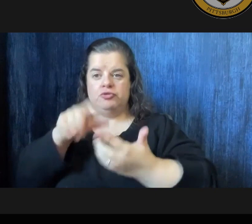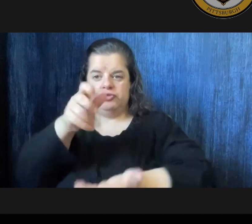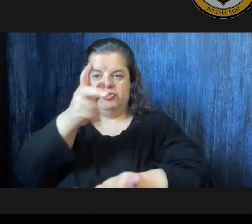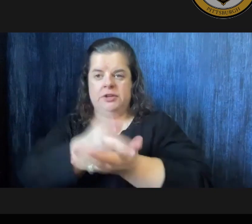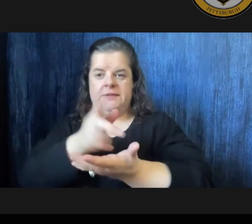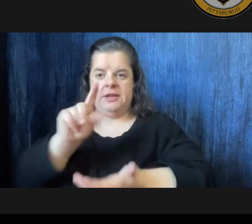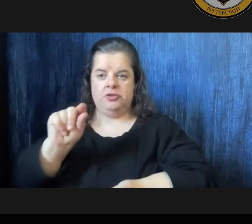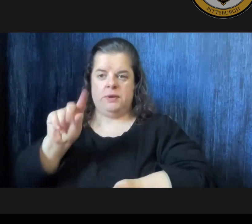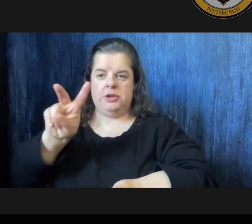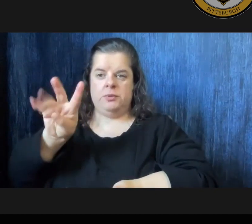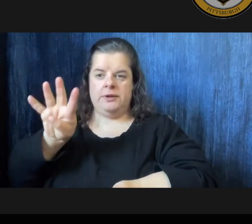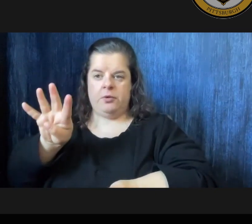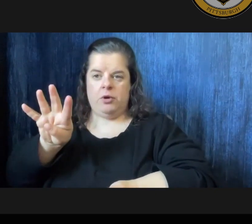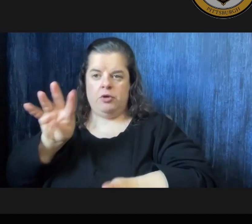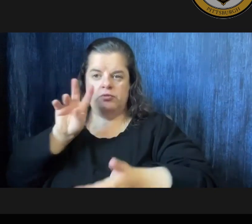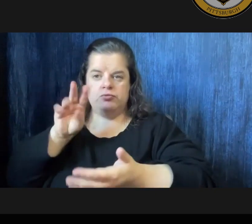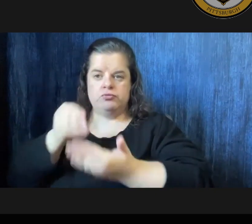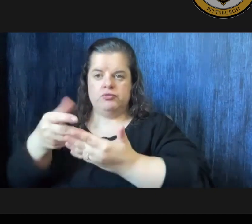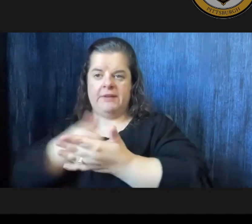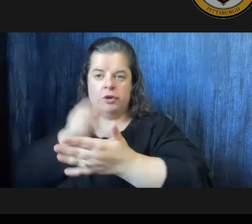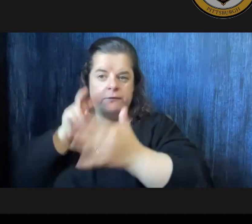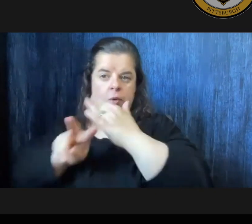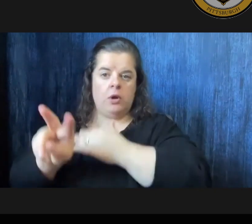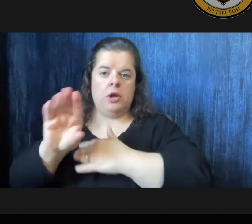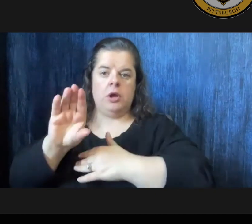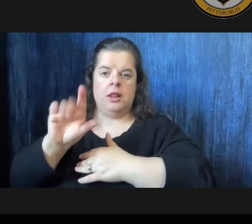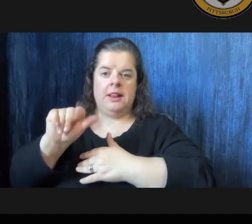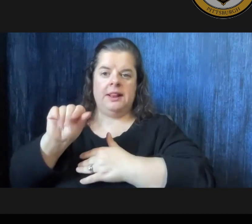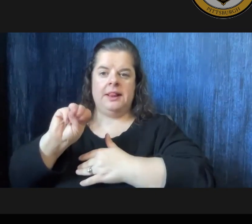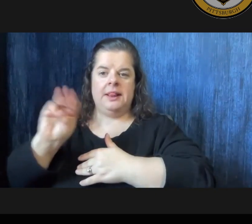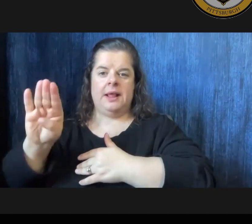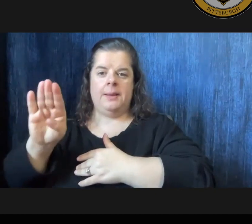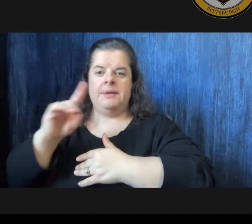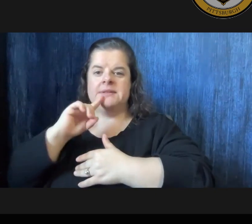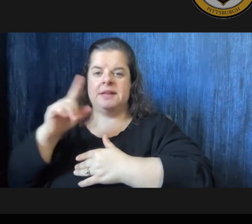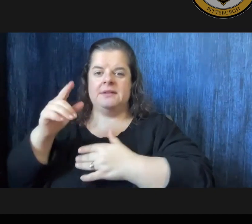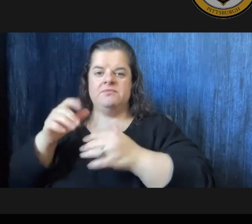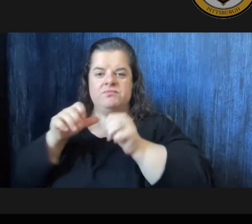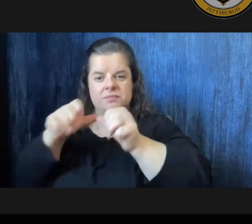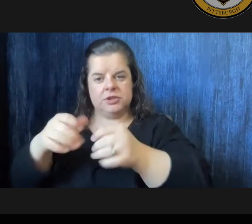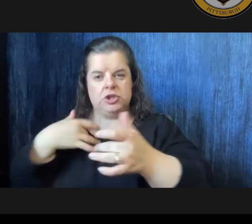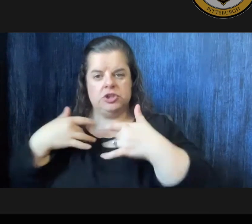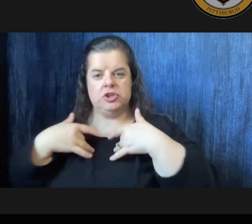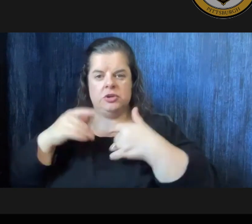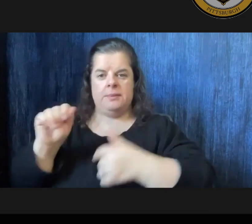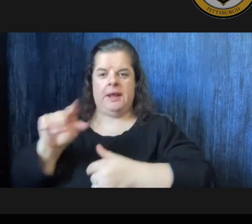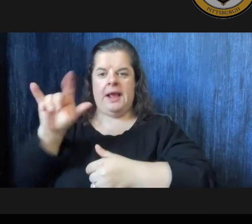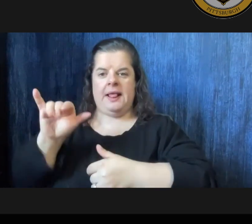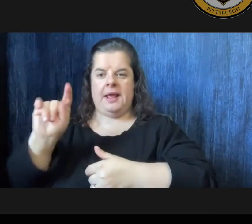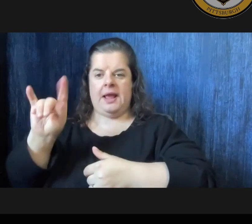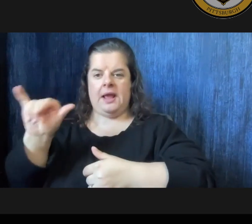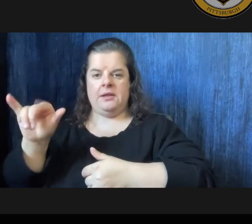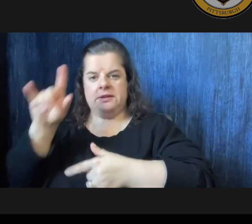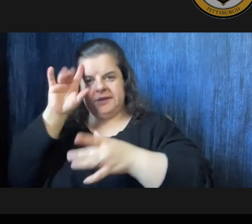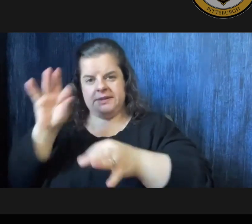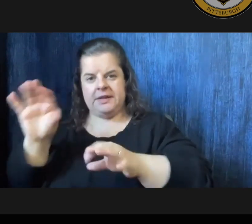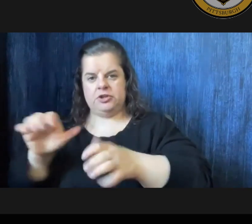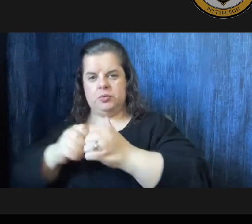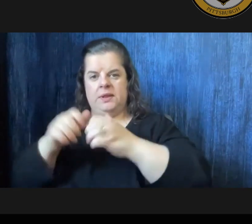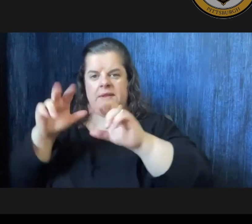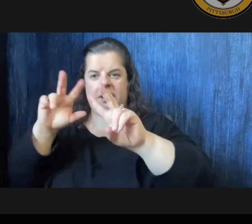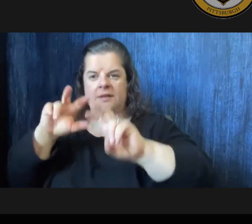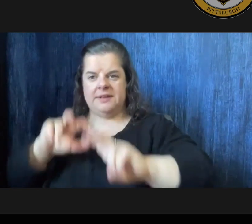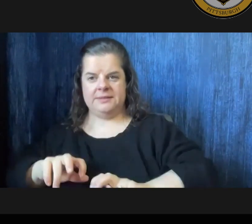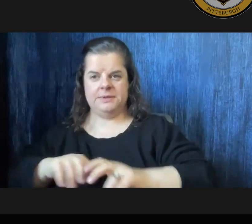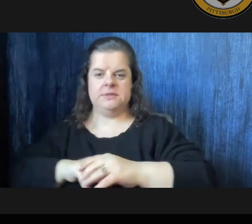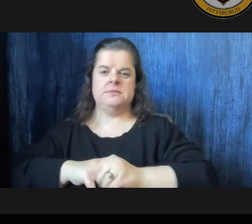revenue forecast controller lamb cited lingering concerns about what allegheny county decides to do with assessments